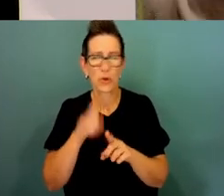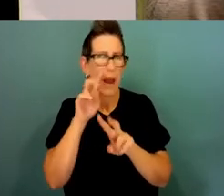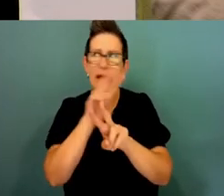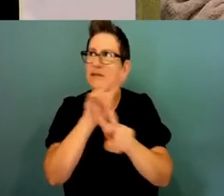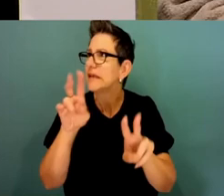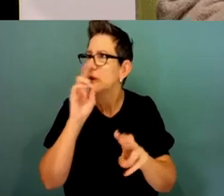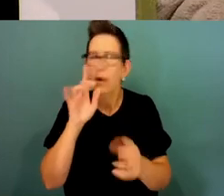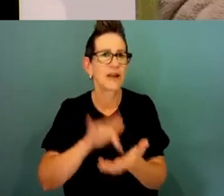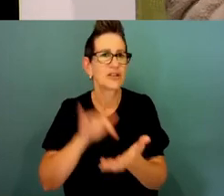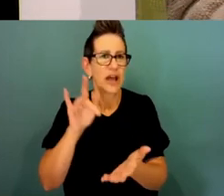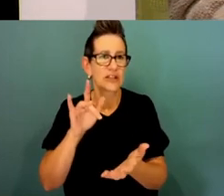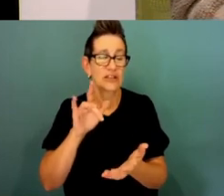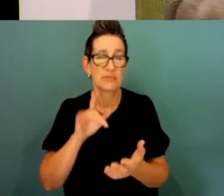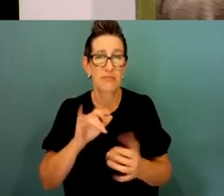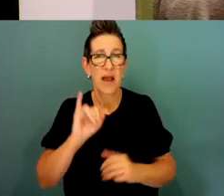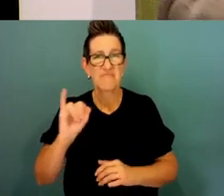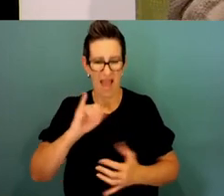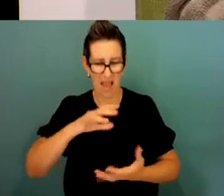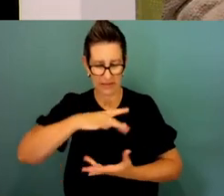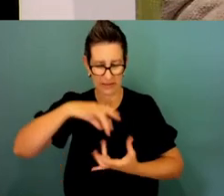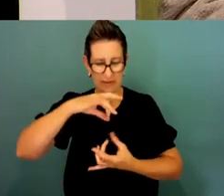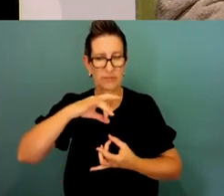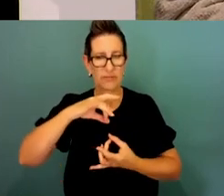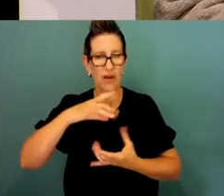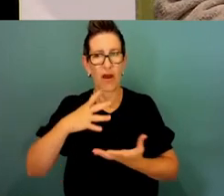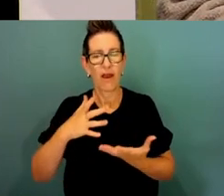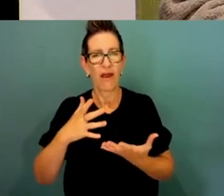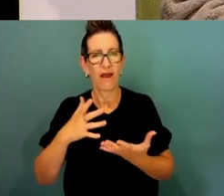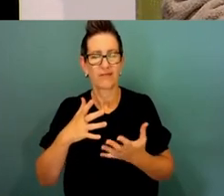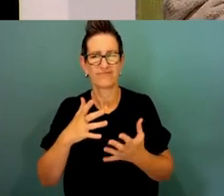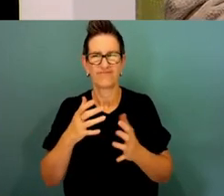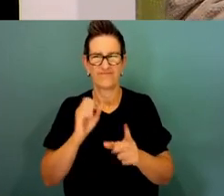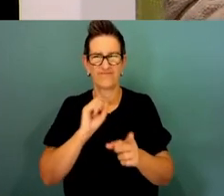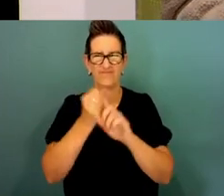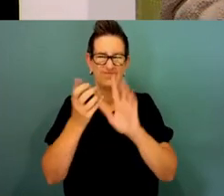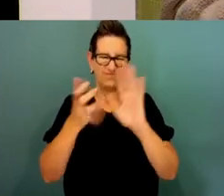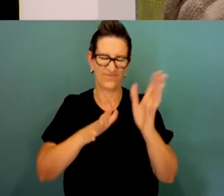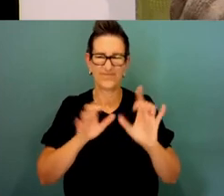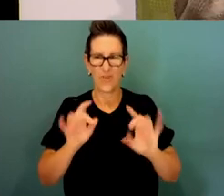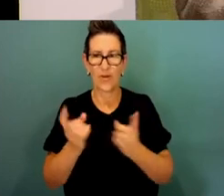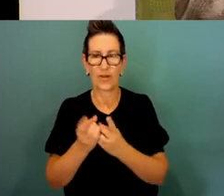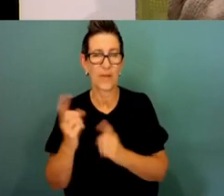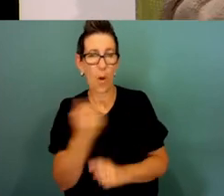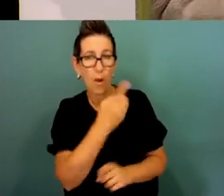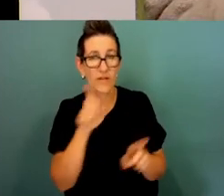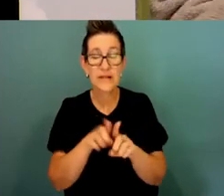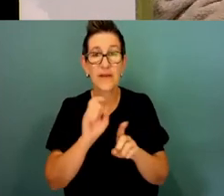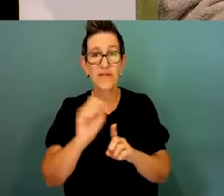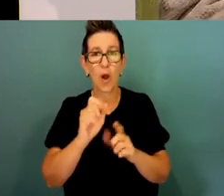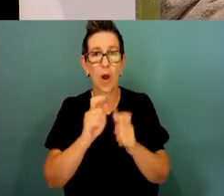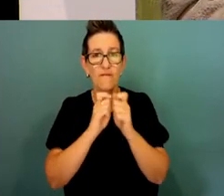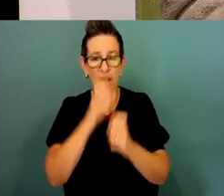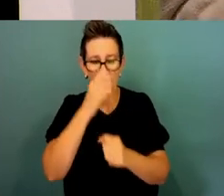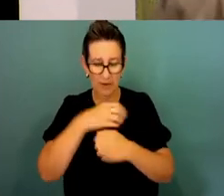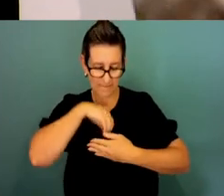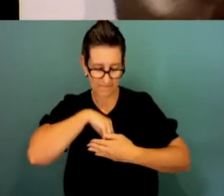Like everybody here at the moment, you've got your own personal auras and that's something you carry with you all the way through your life. And you know at times you